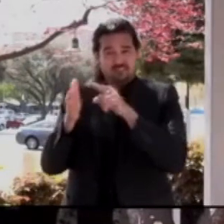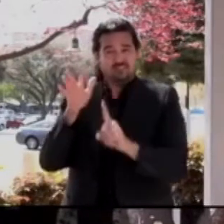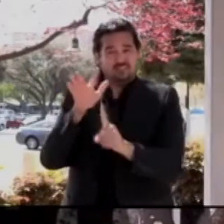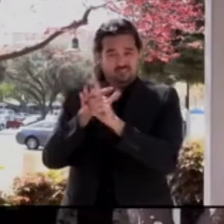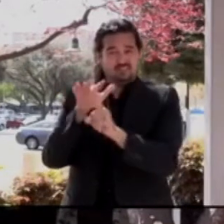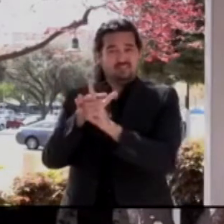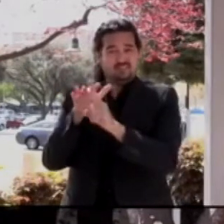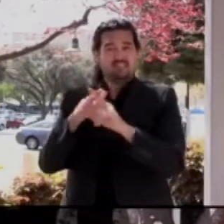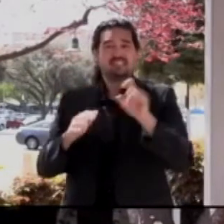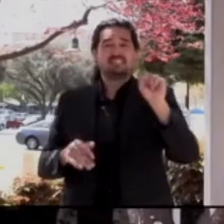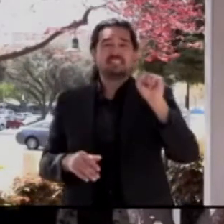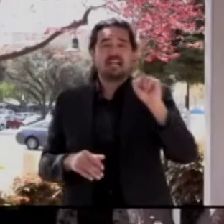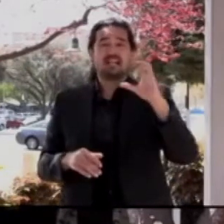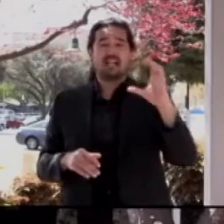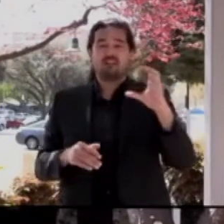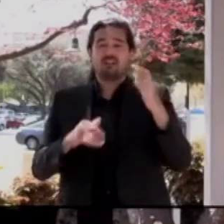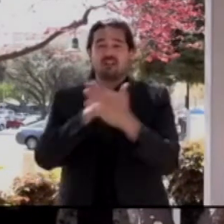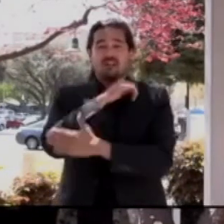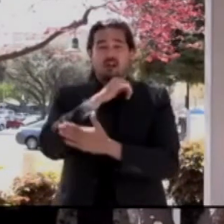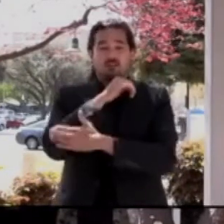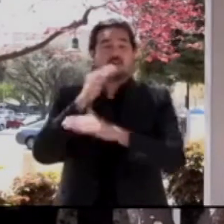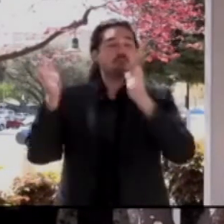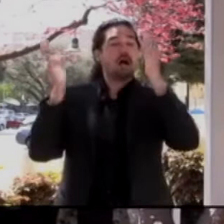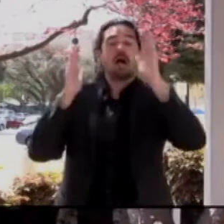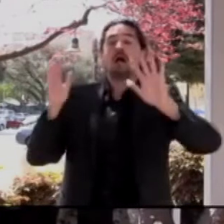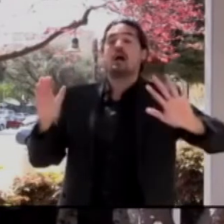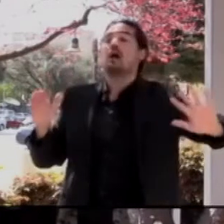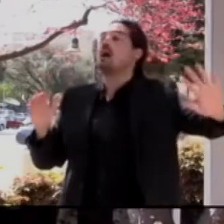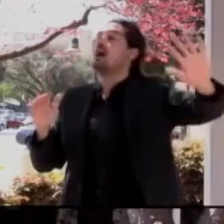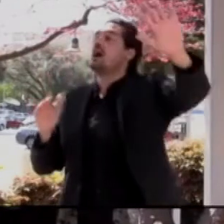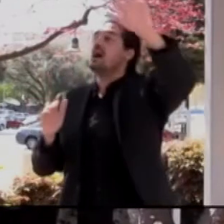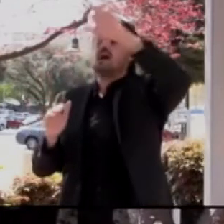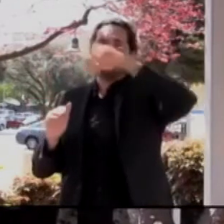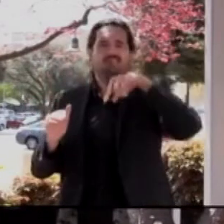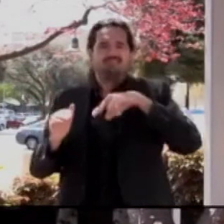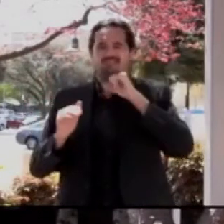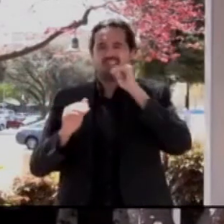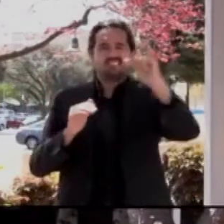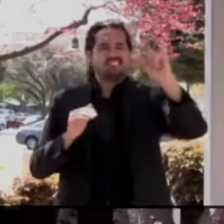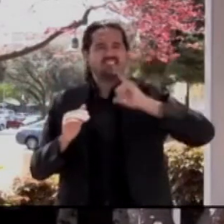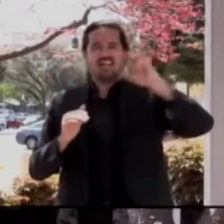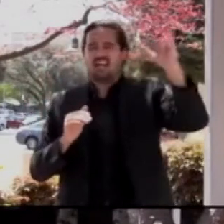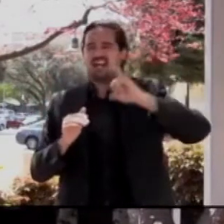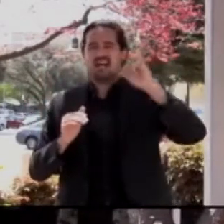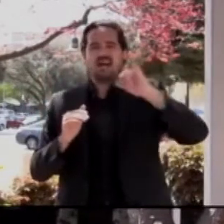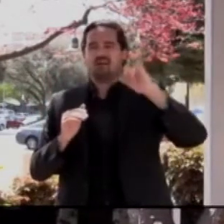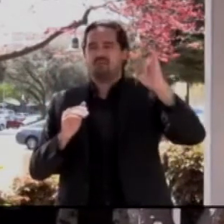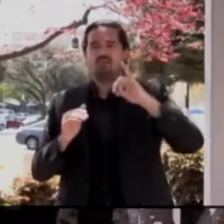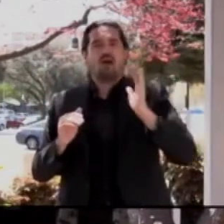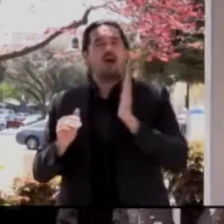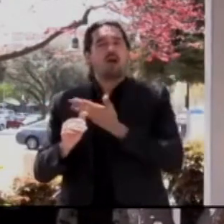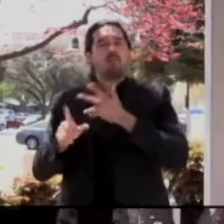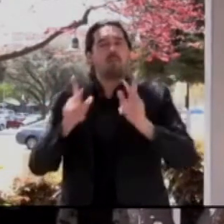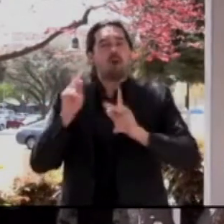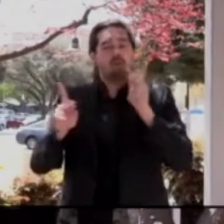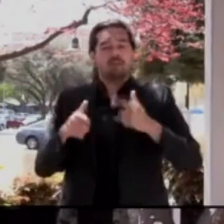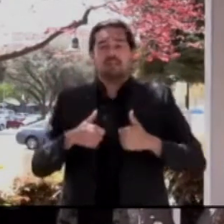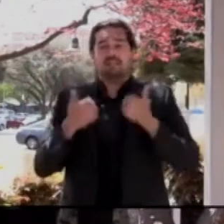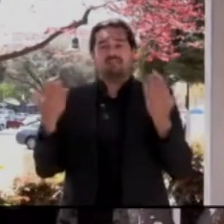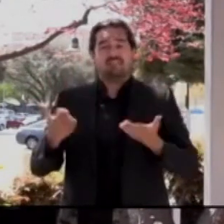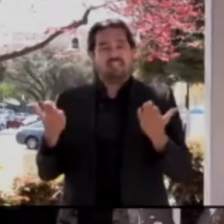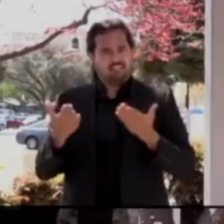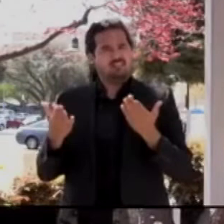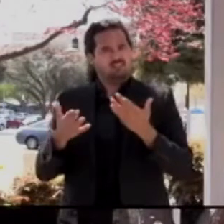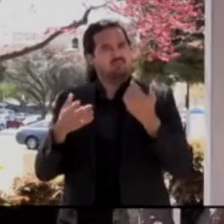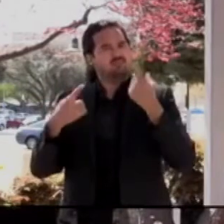the fair share that it really should have given our population. So I think this is the appropriate amount of vaccine that we should be getting.